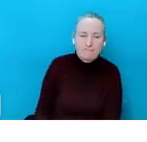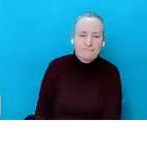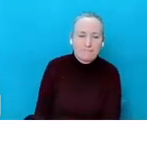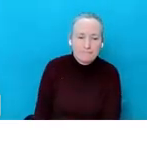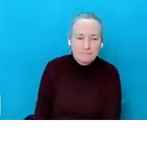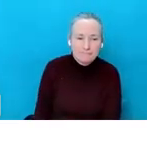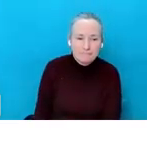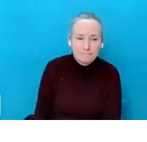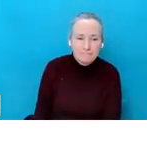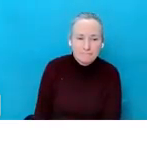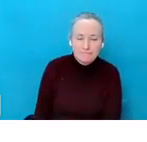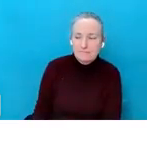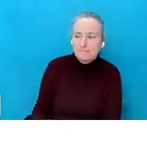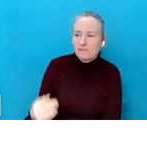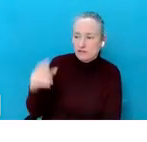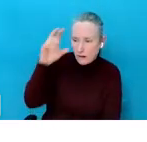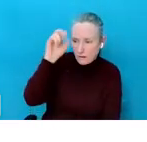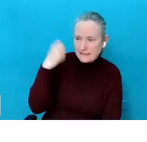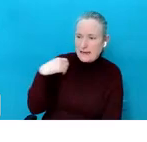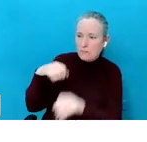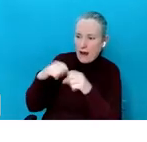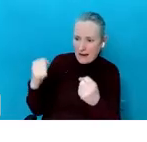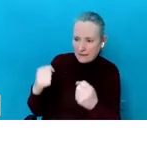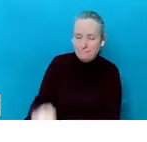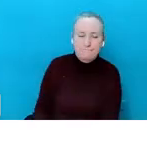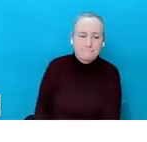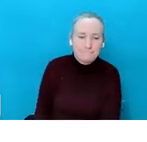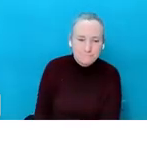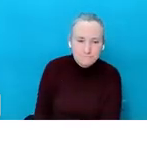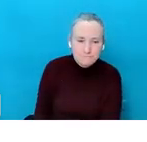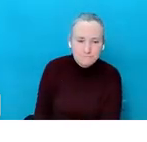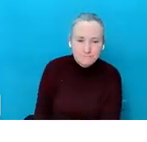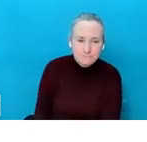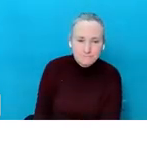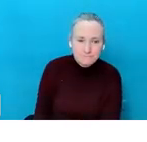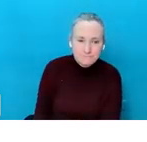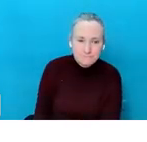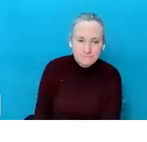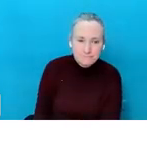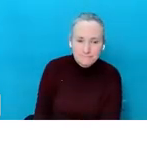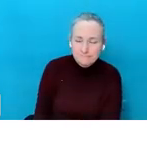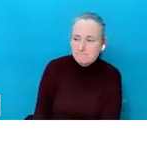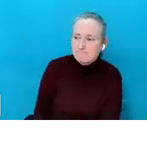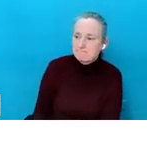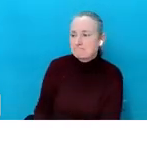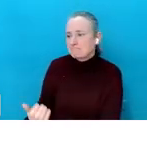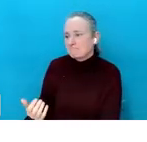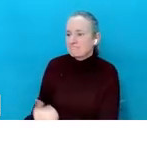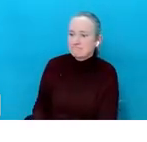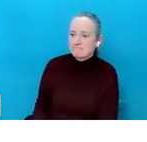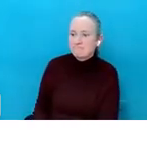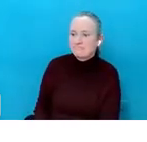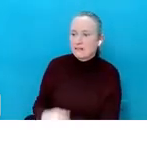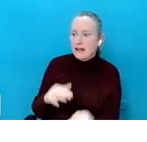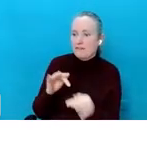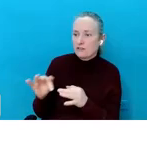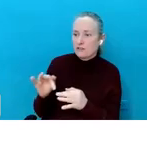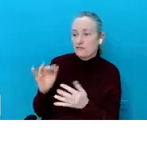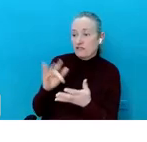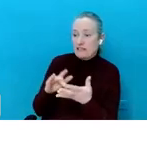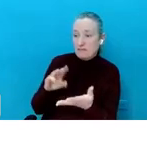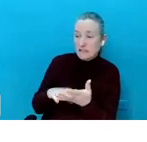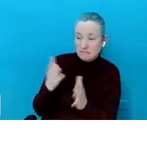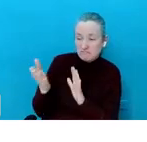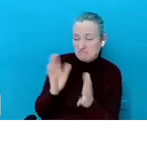in, you can see here, remind me to take a break. So I'd take a break. You could say after 15 minutes, you know,